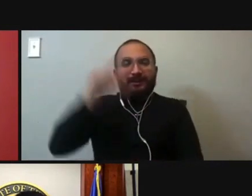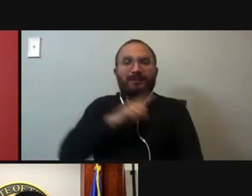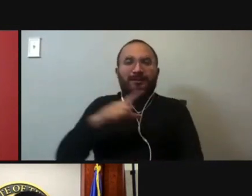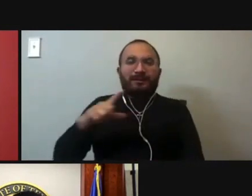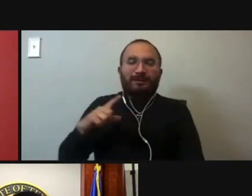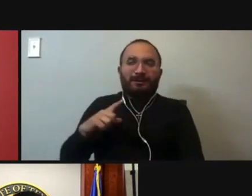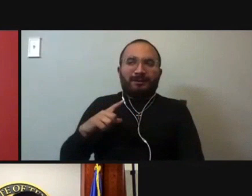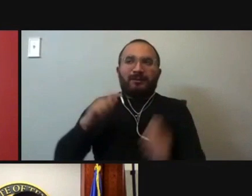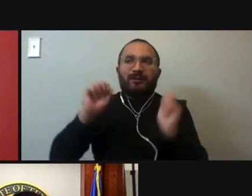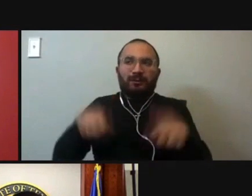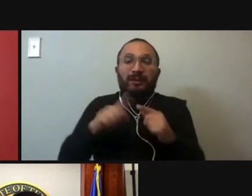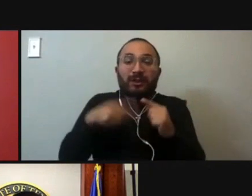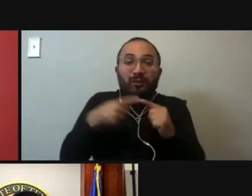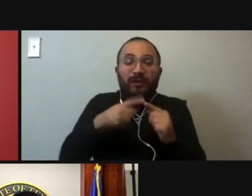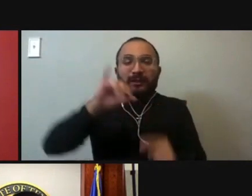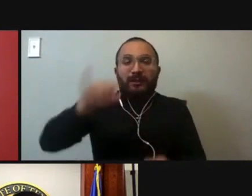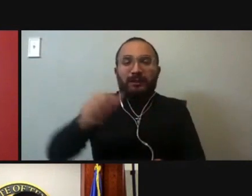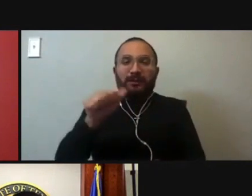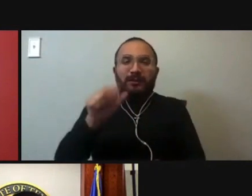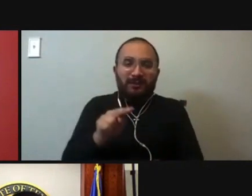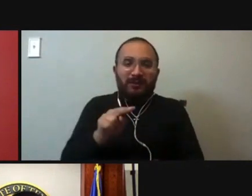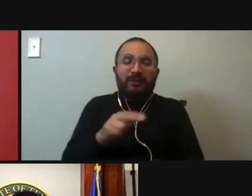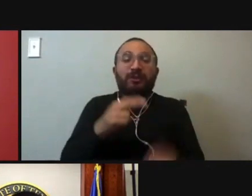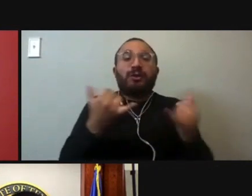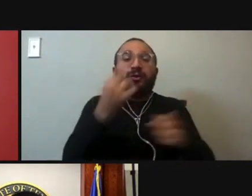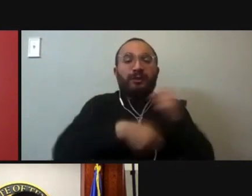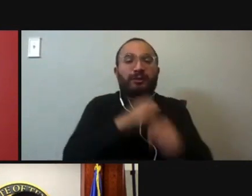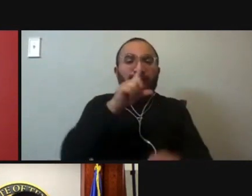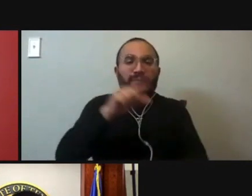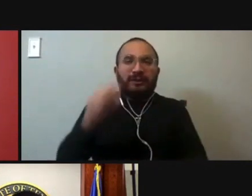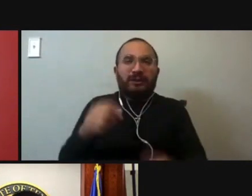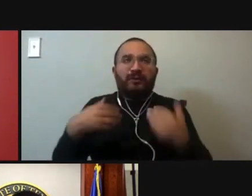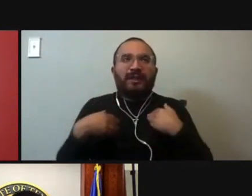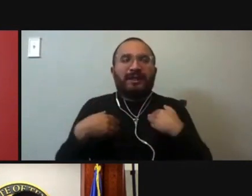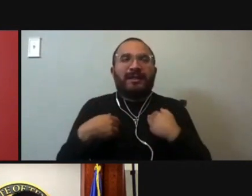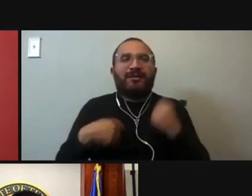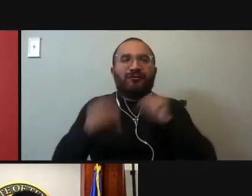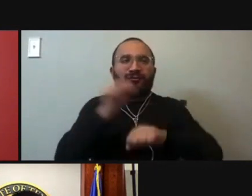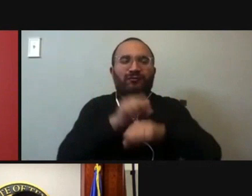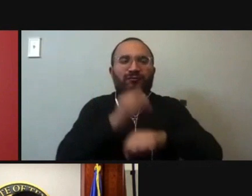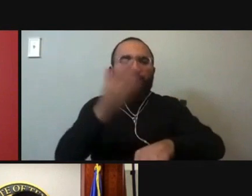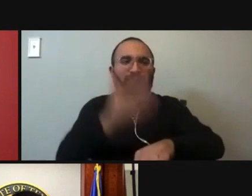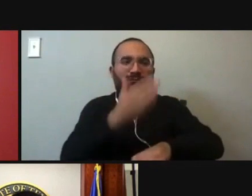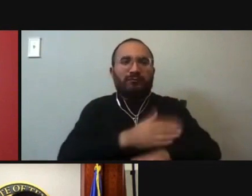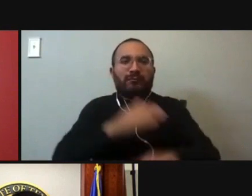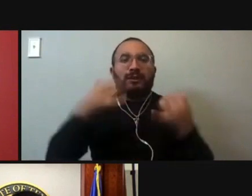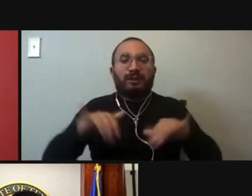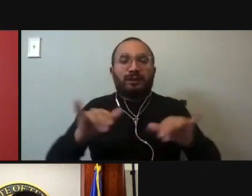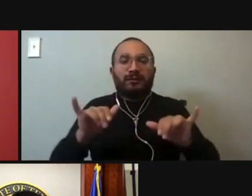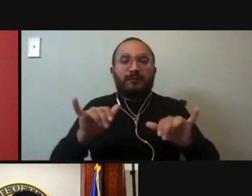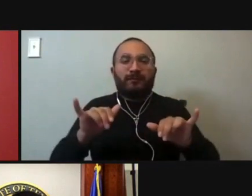January. Because we've got a lot of work to do. 2020 has shown us we've got a lot of work to do. And I think the voters are about to put us in a position